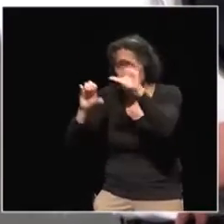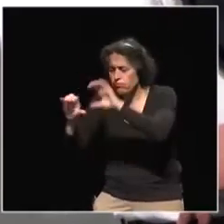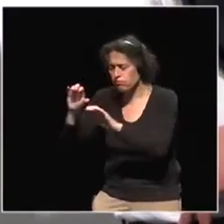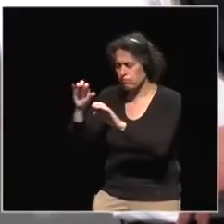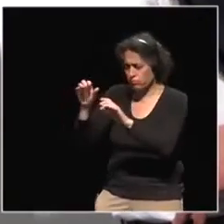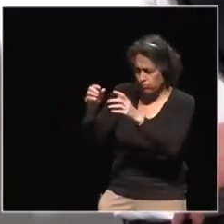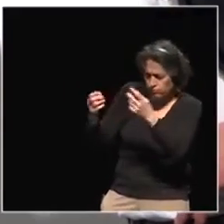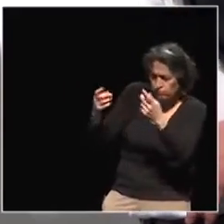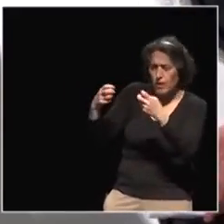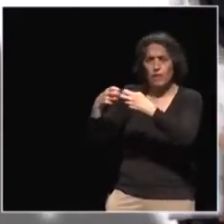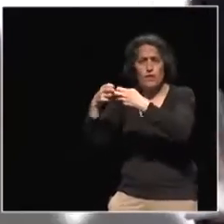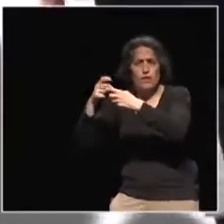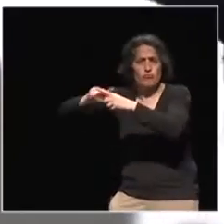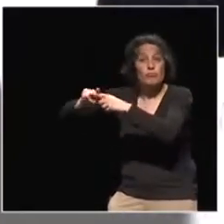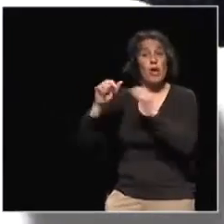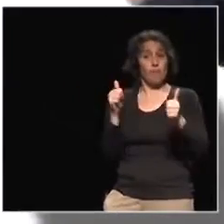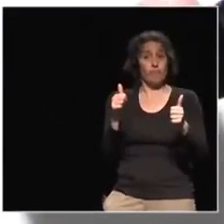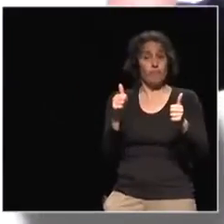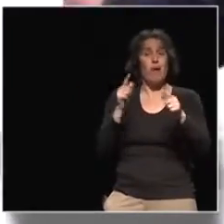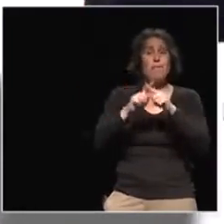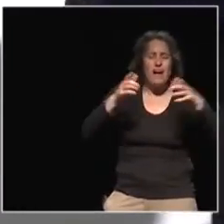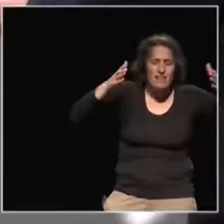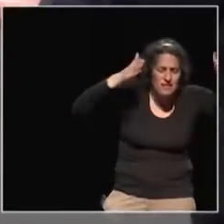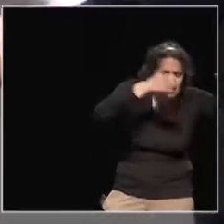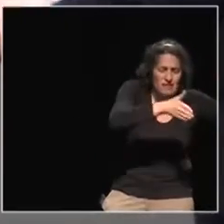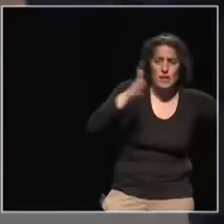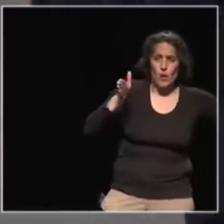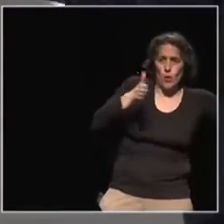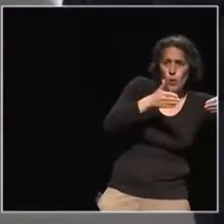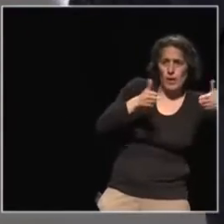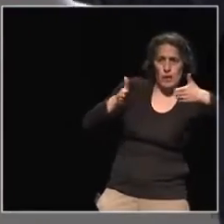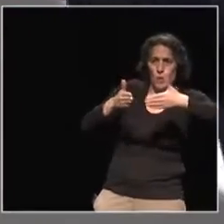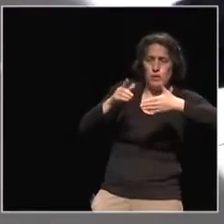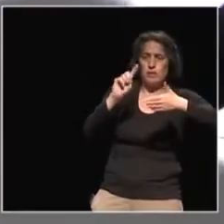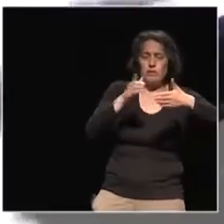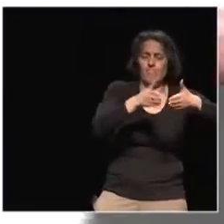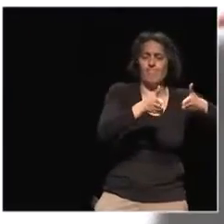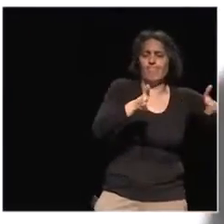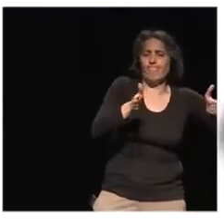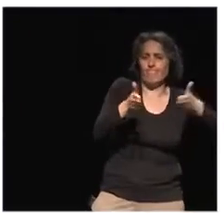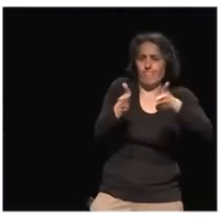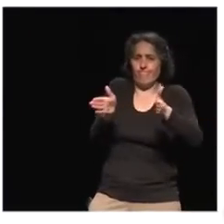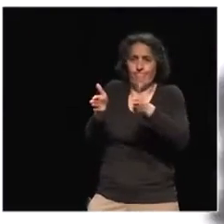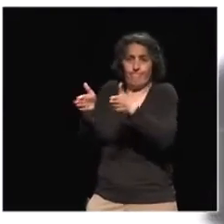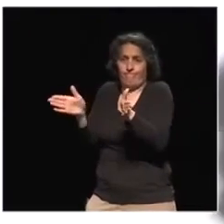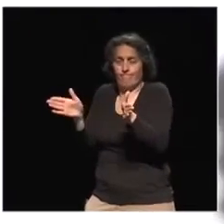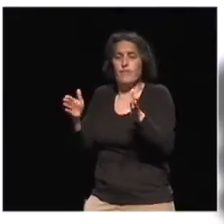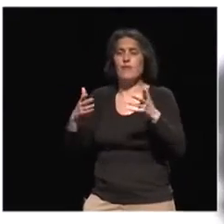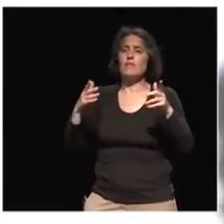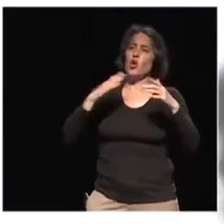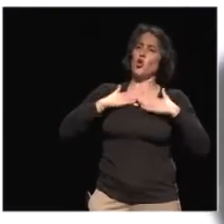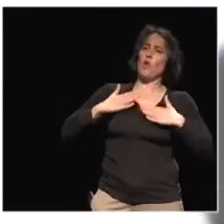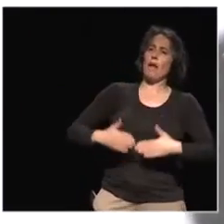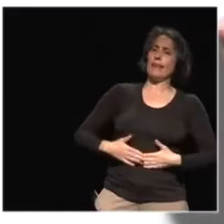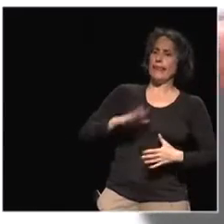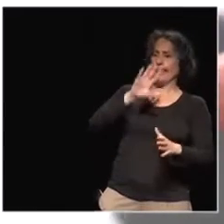humanistic education system. Thank you. You can keep the microphone. Because I want to just insist a little bit on this. Because what you just described is basically